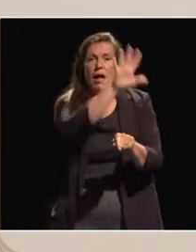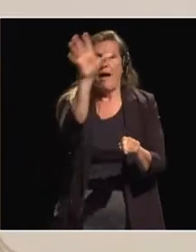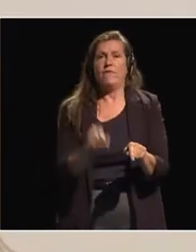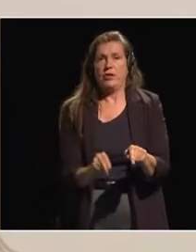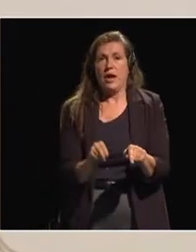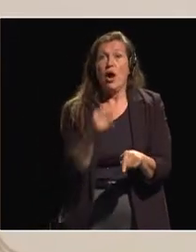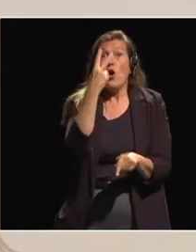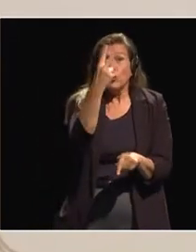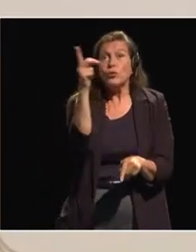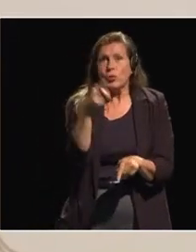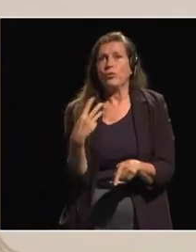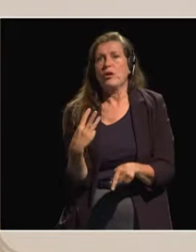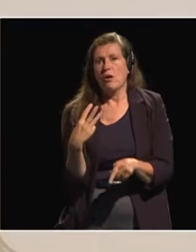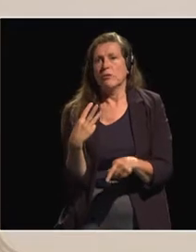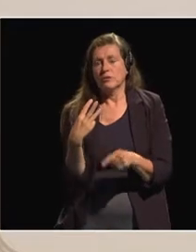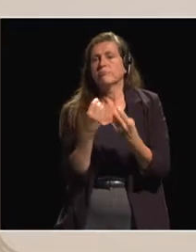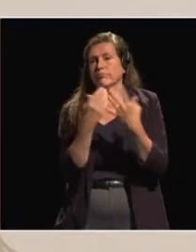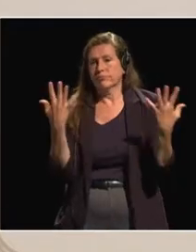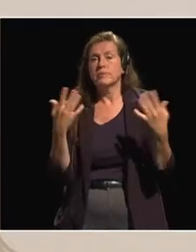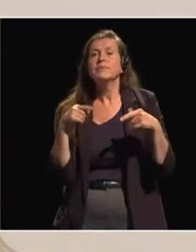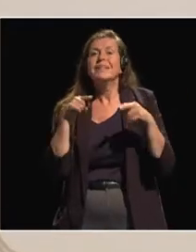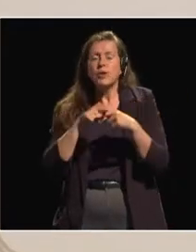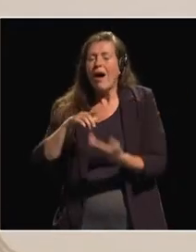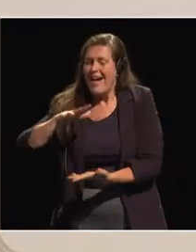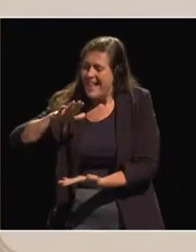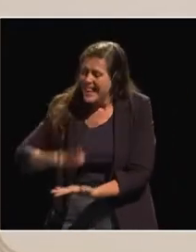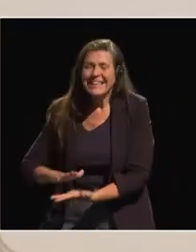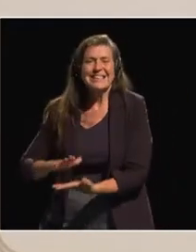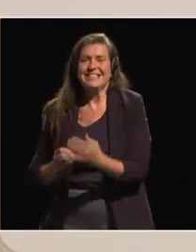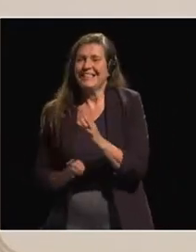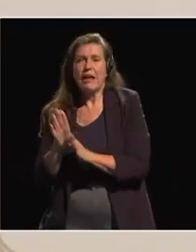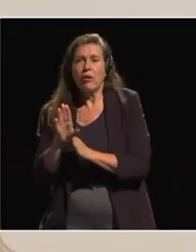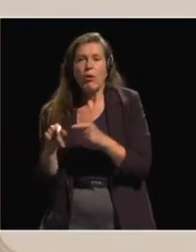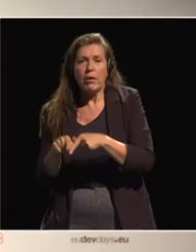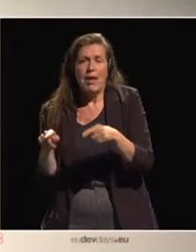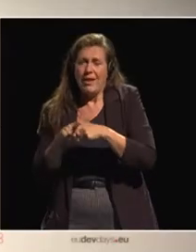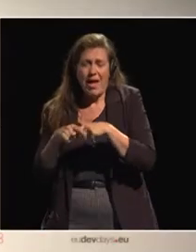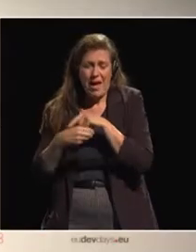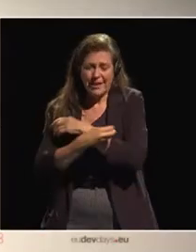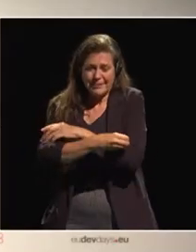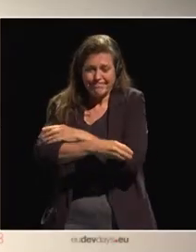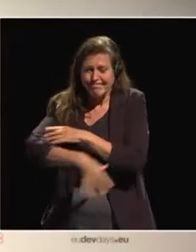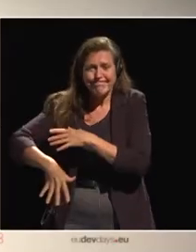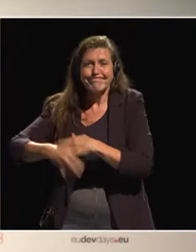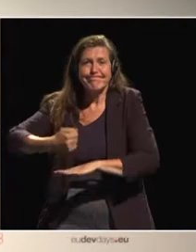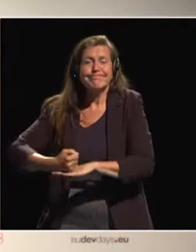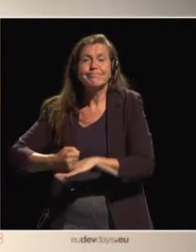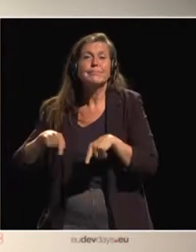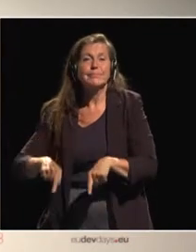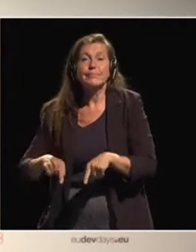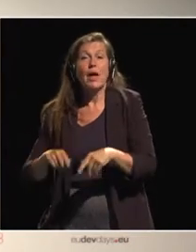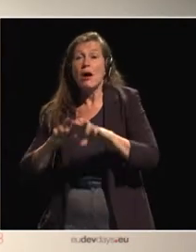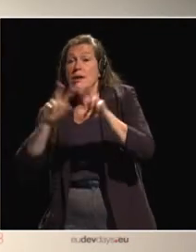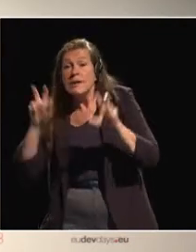statistics, those least developed countries basically are growing. And if we